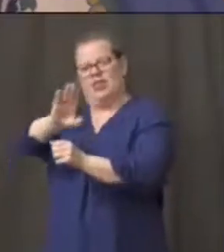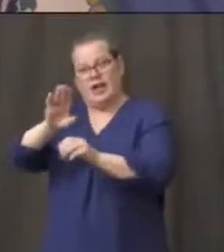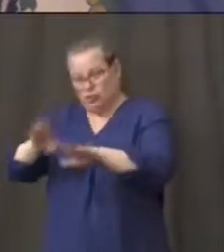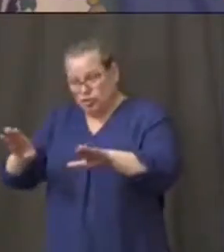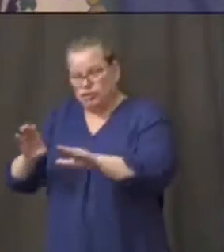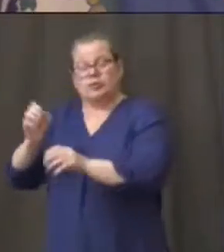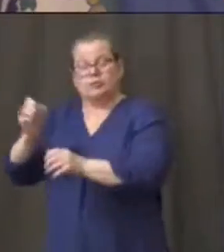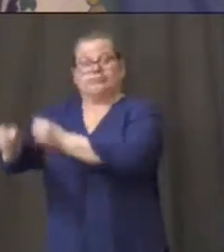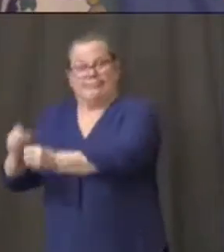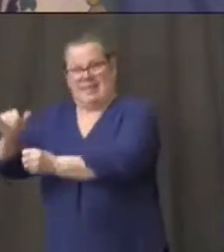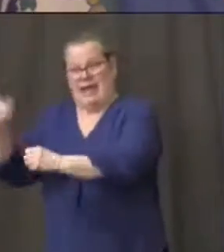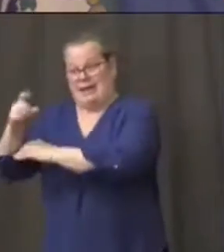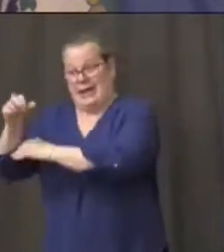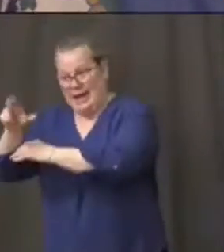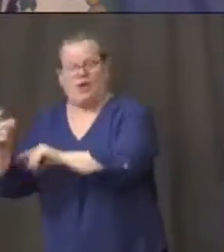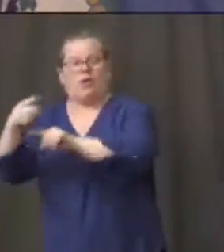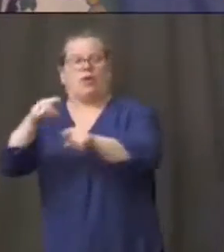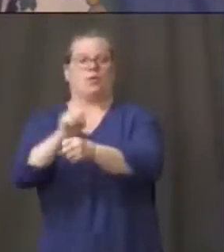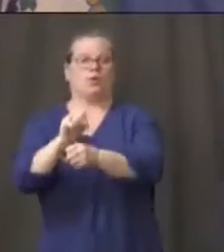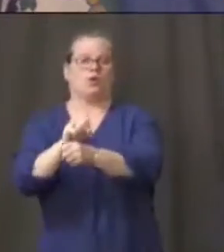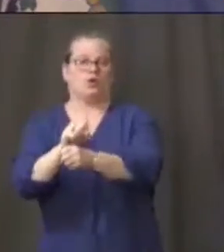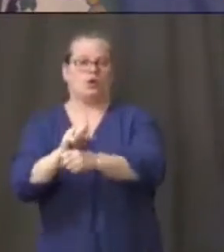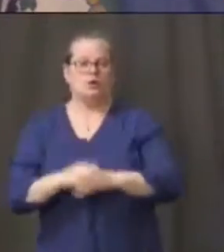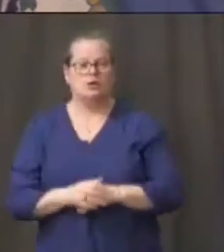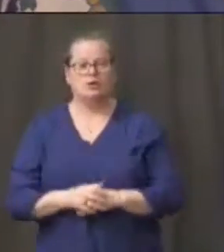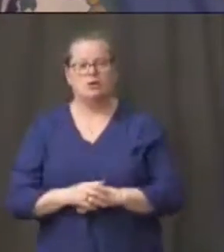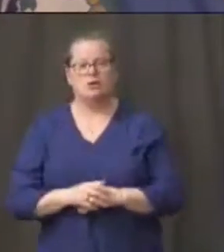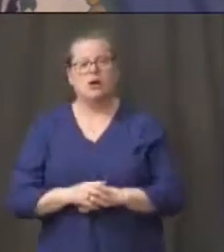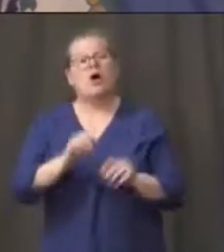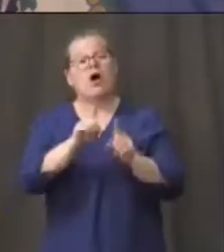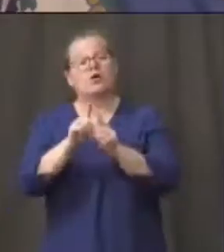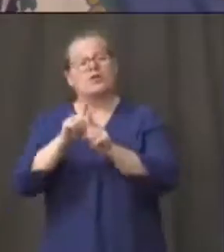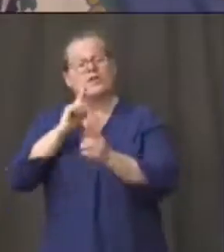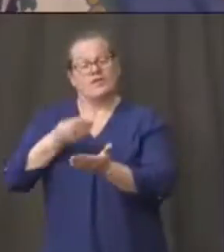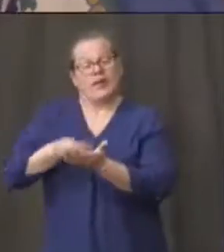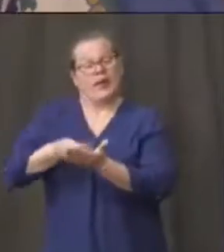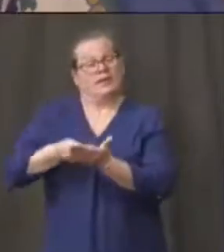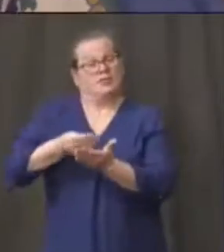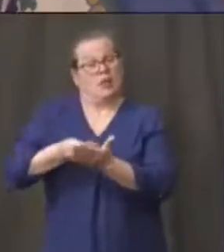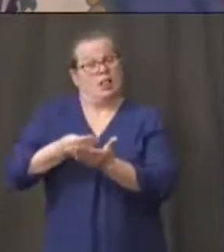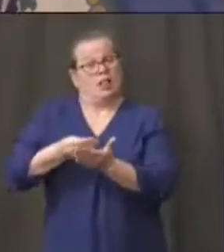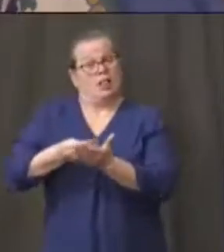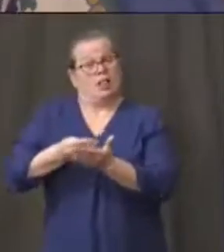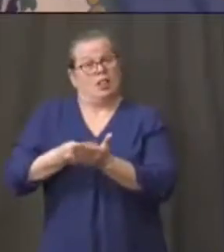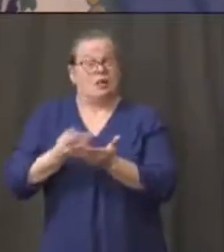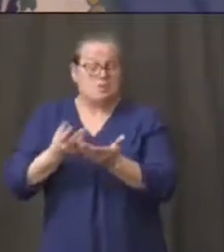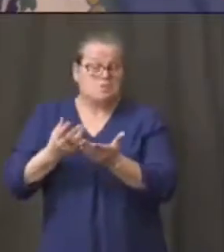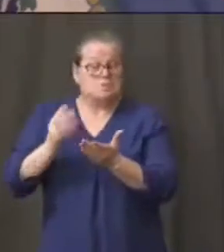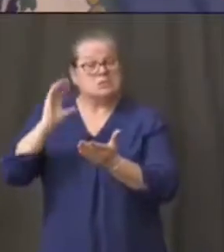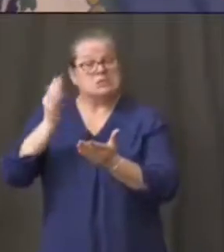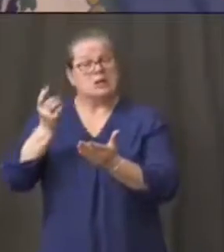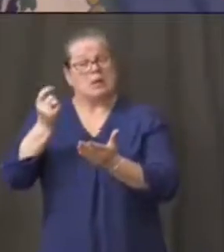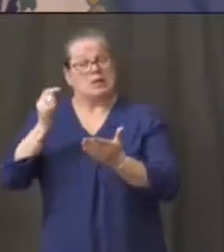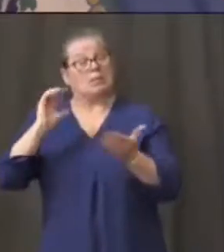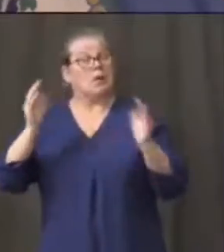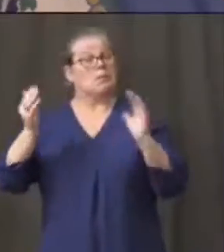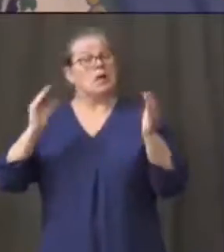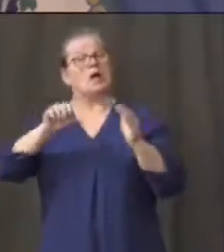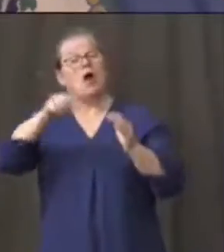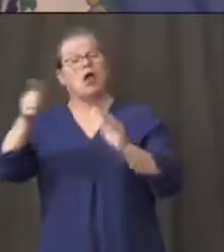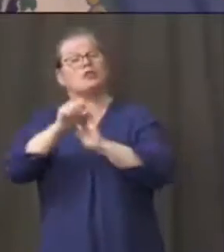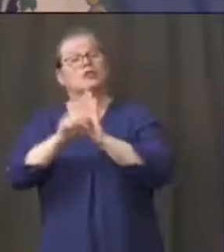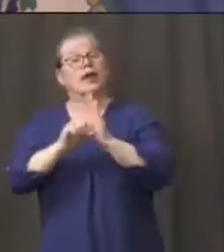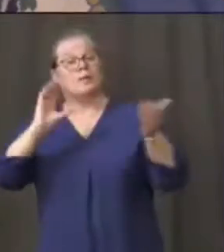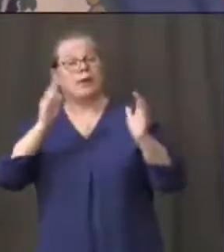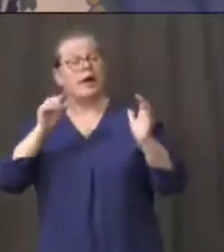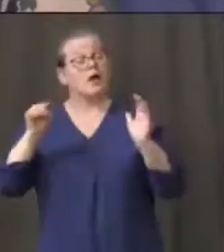peers when it comes to financial capacity. In part, I've talked about before that we've had more of a cash